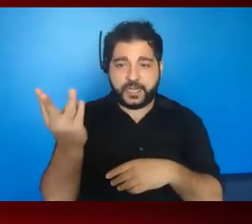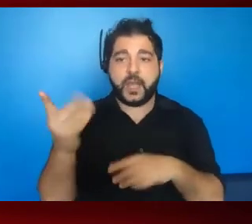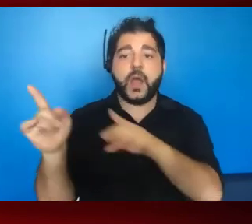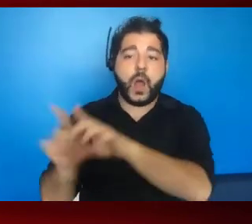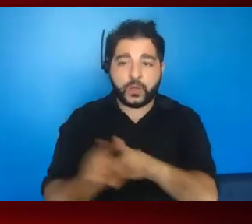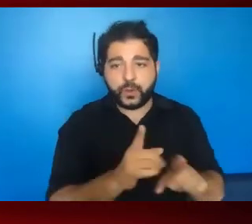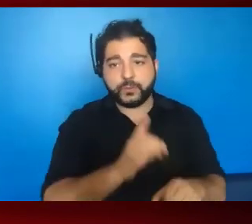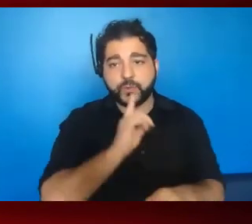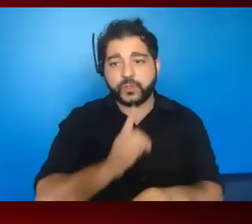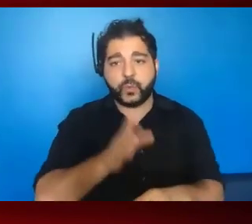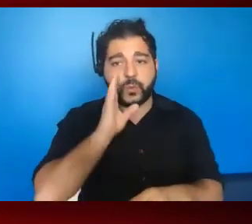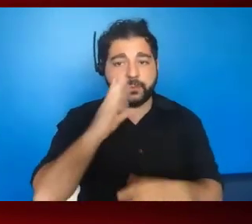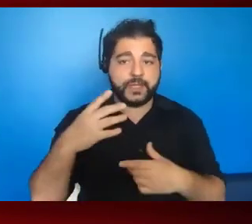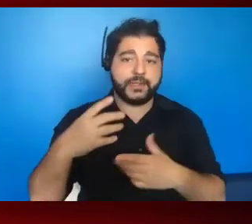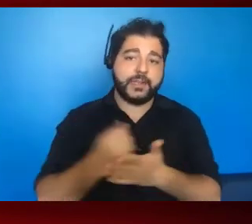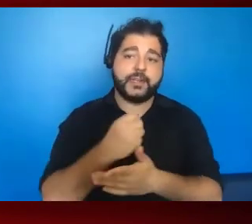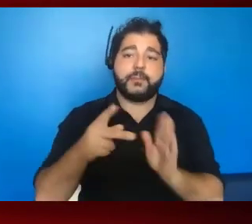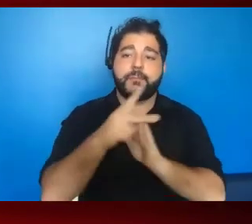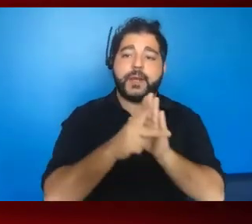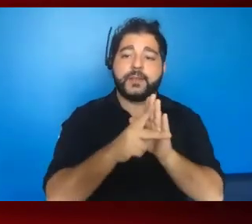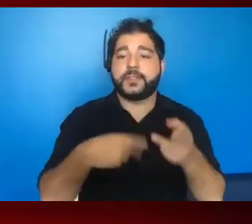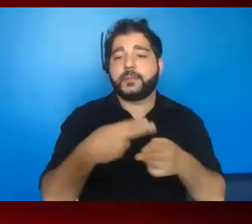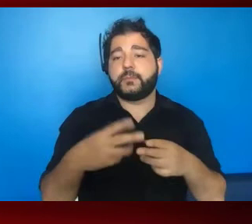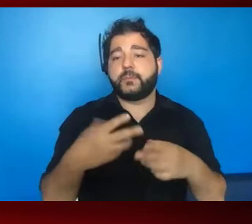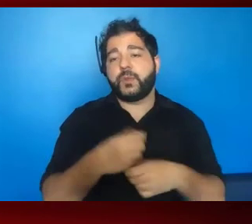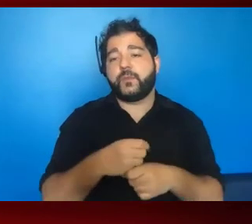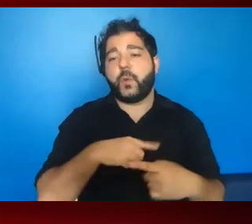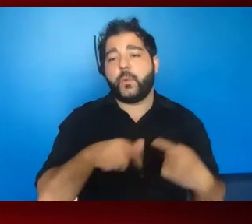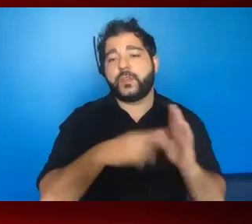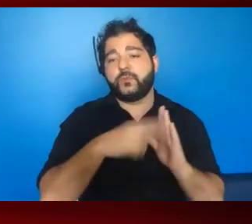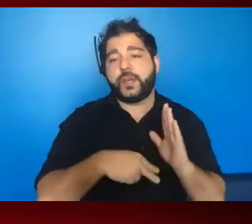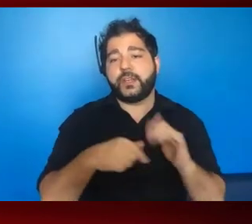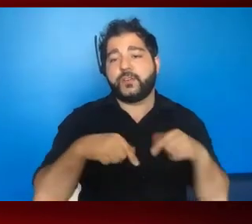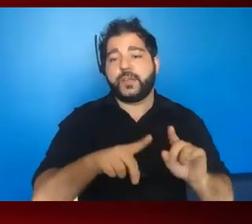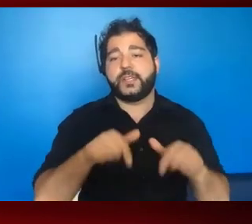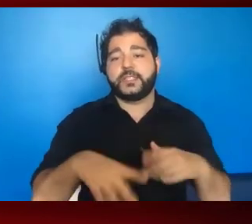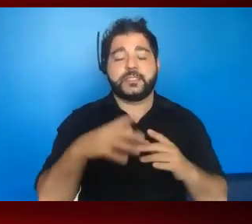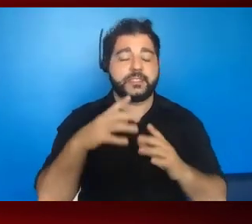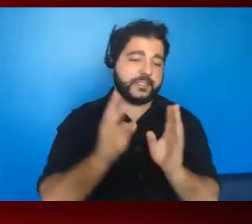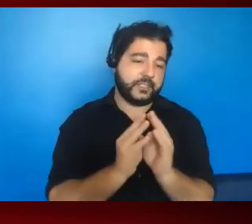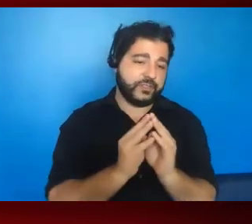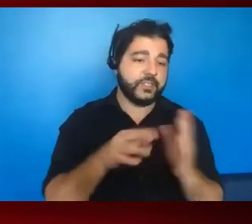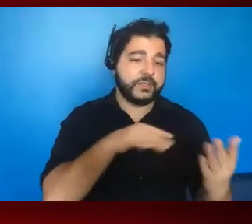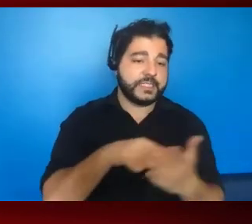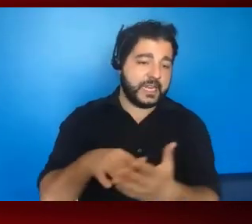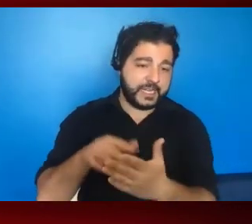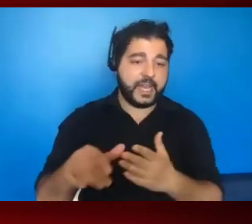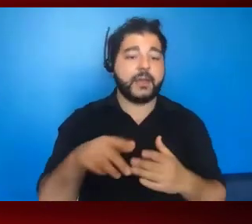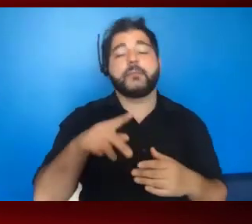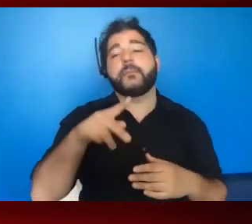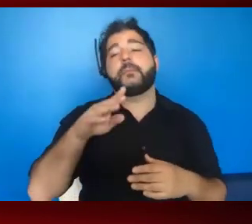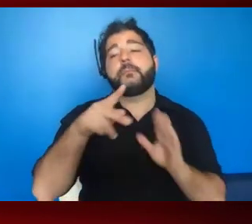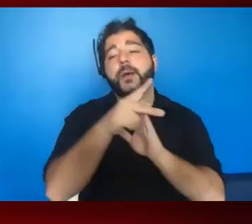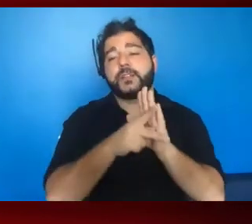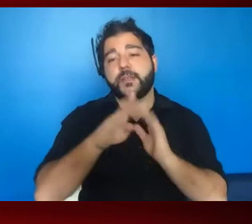that you will get the policy briefs once they're read in this session. So study the policy briefs. That's very important.